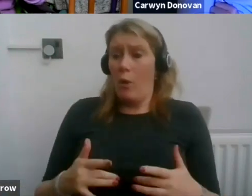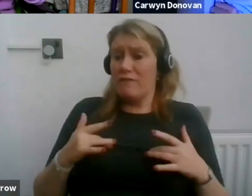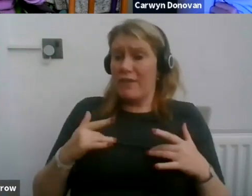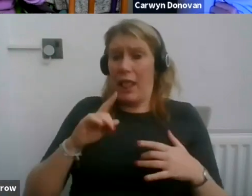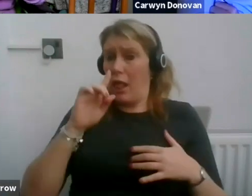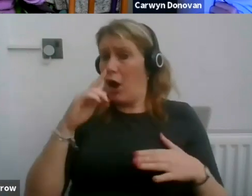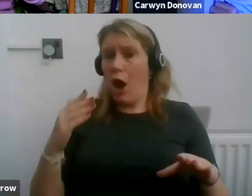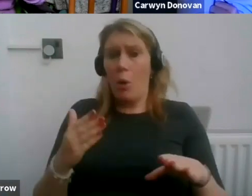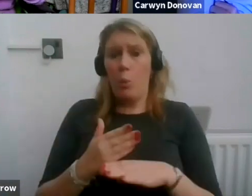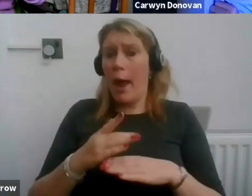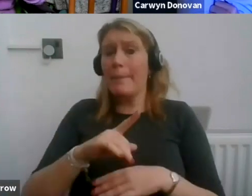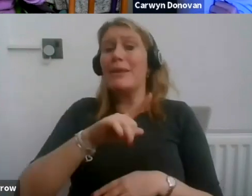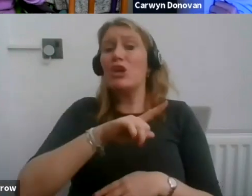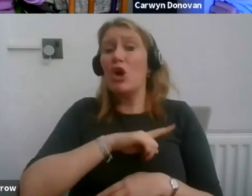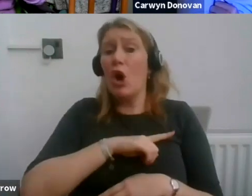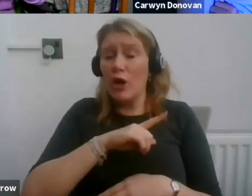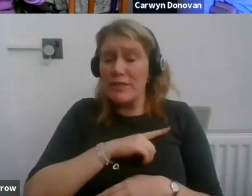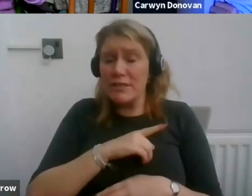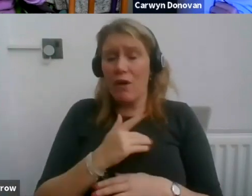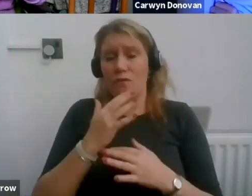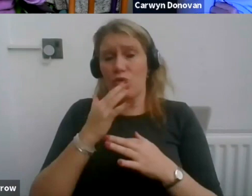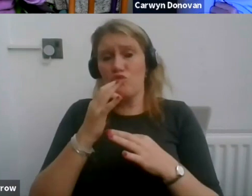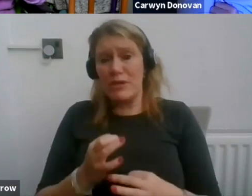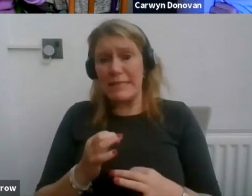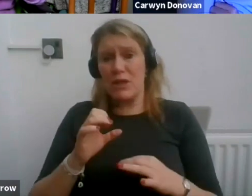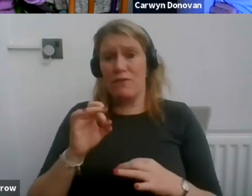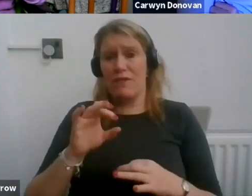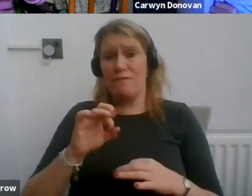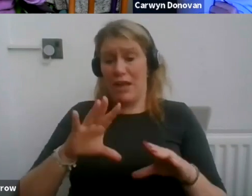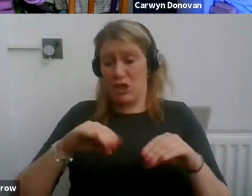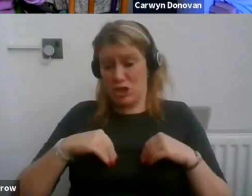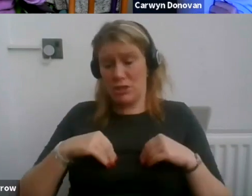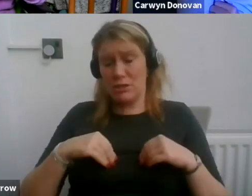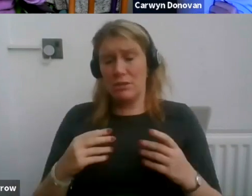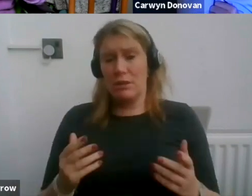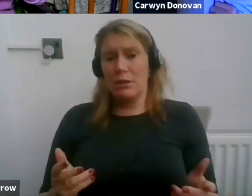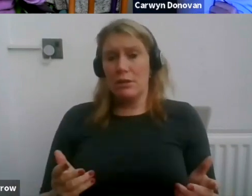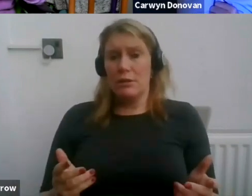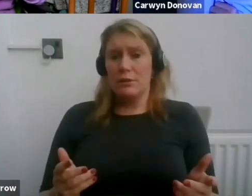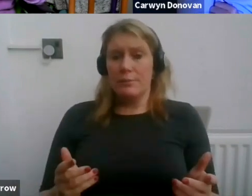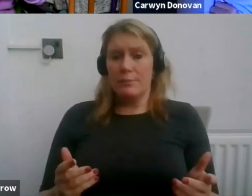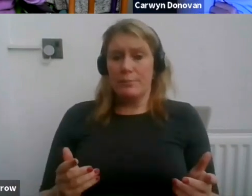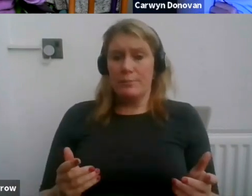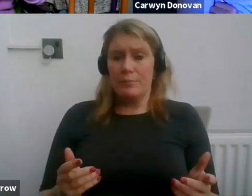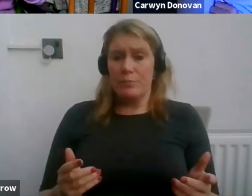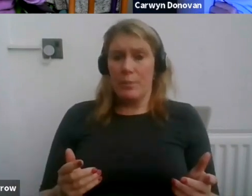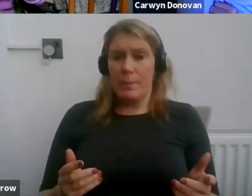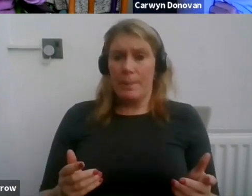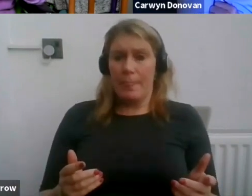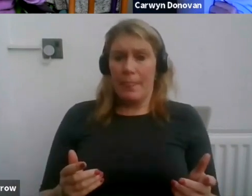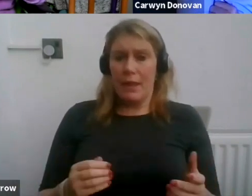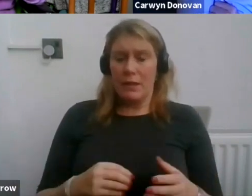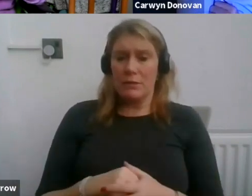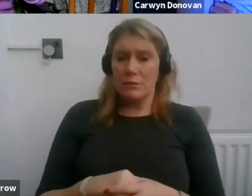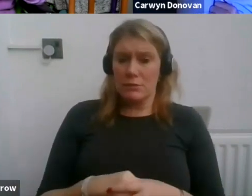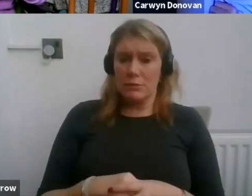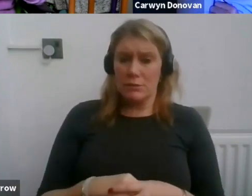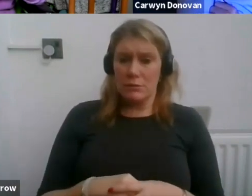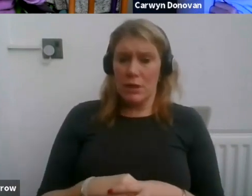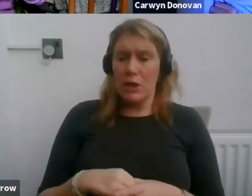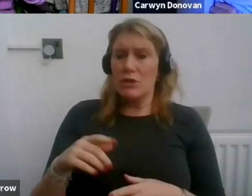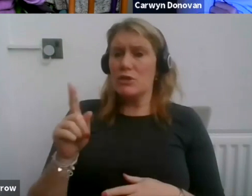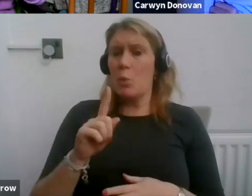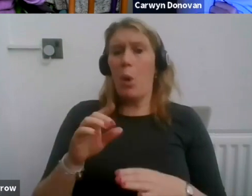moment because of the risk of infection. What has back to founders been happening and what has back to been